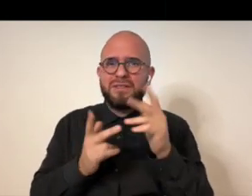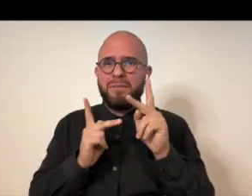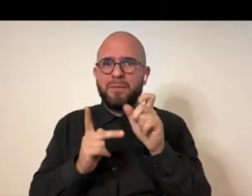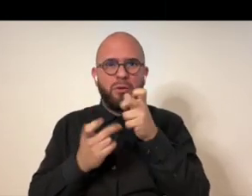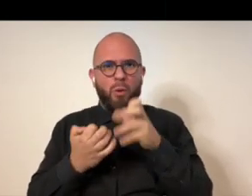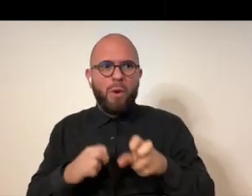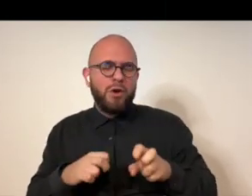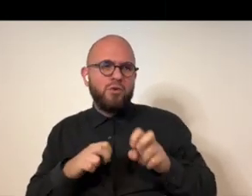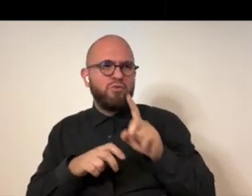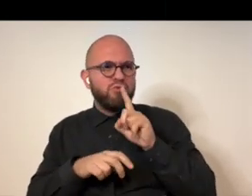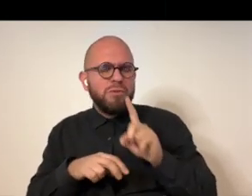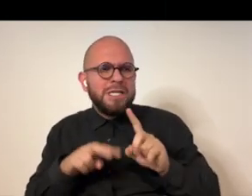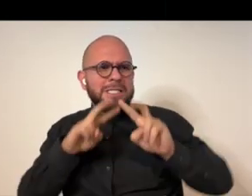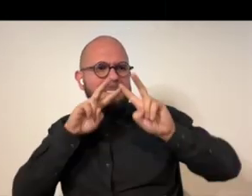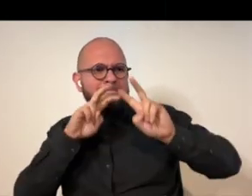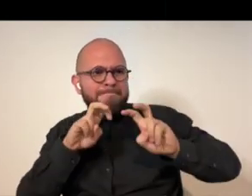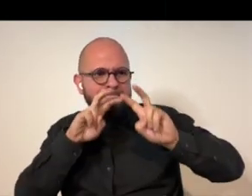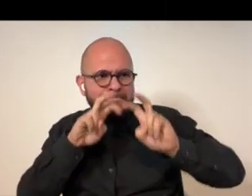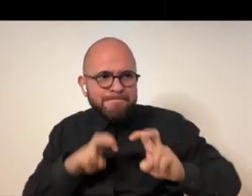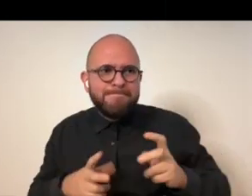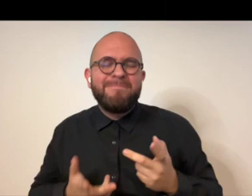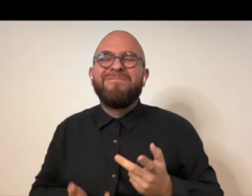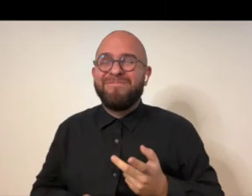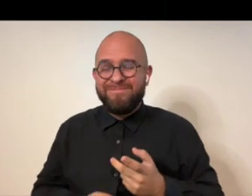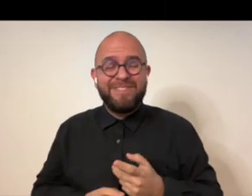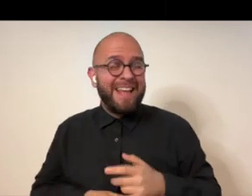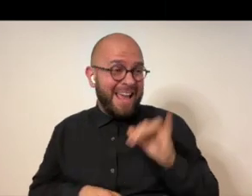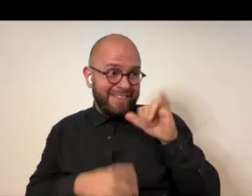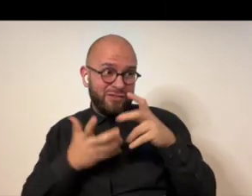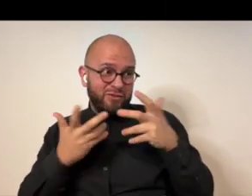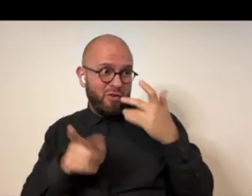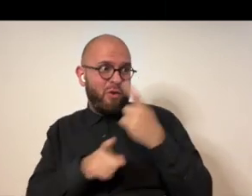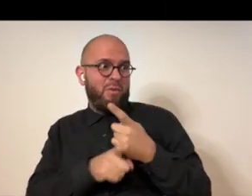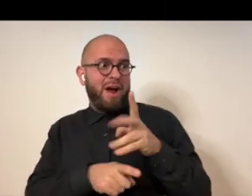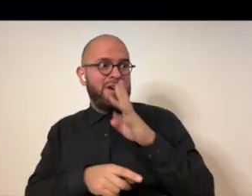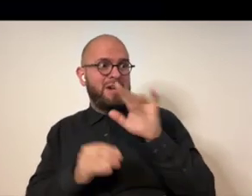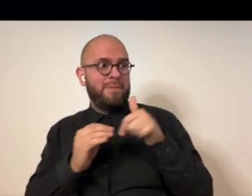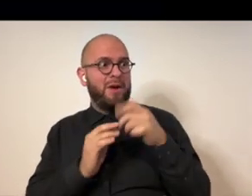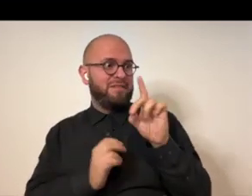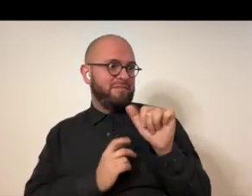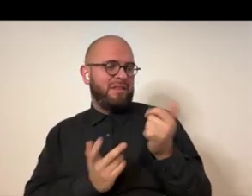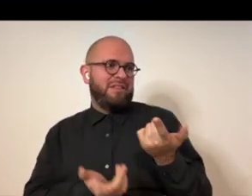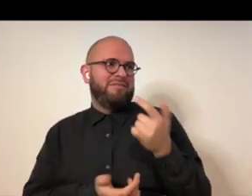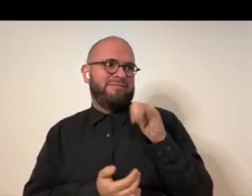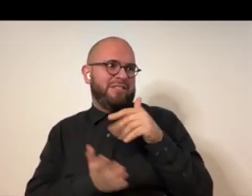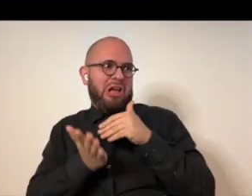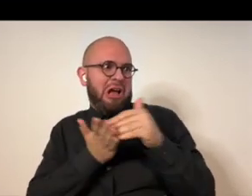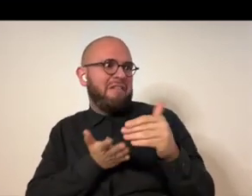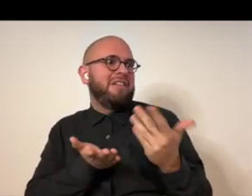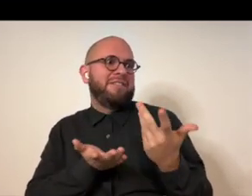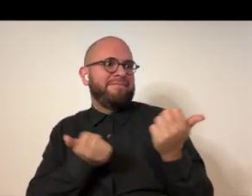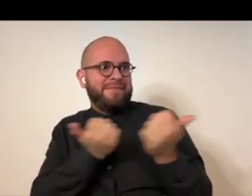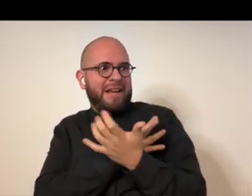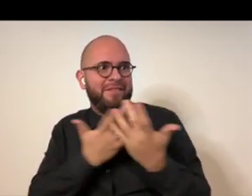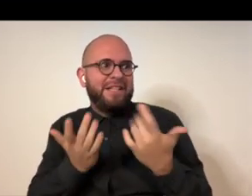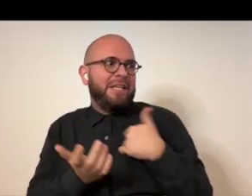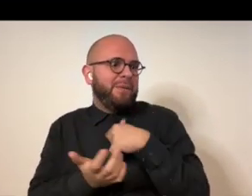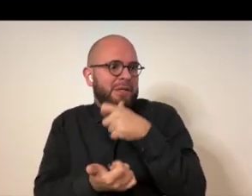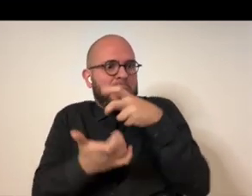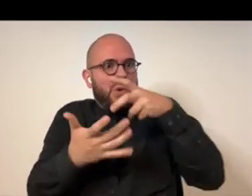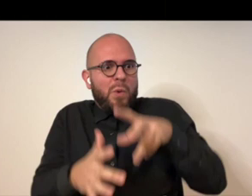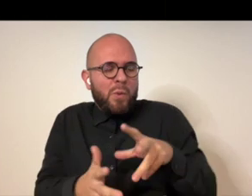parts of it that people don't really want to look at closely and that's so much when you're talking about disability